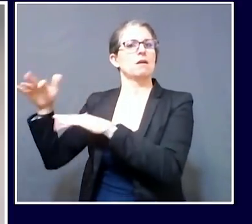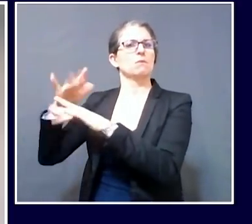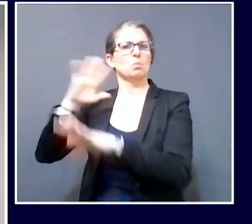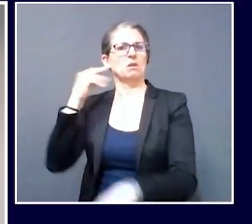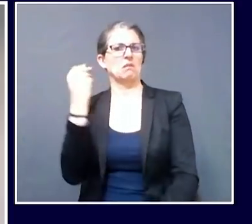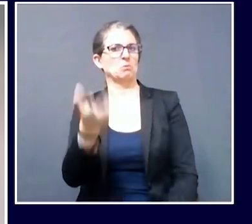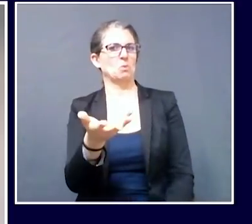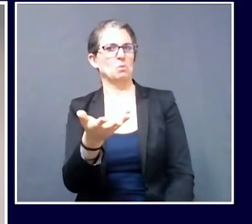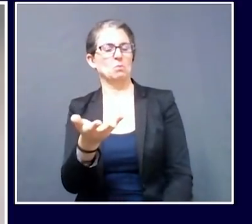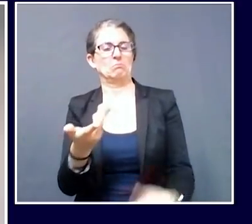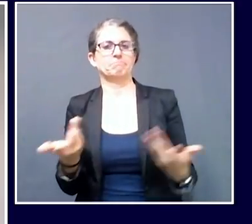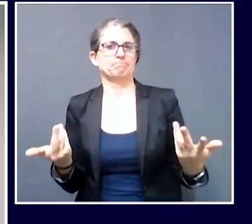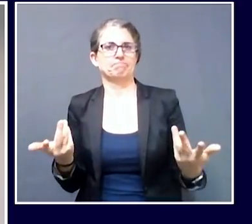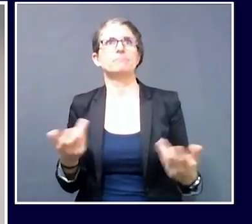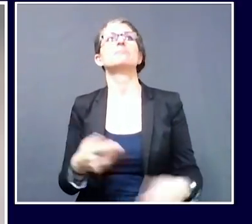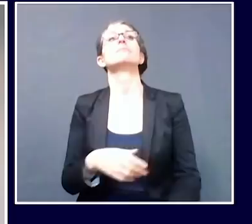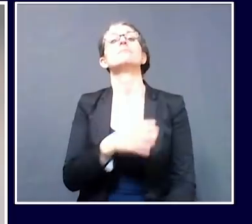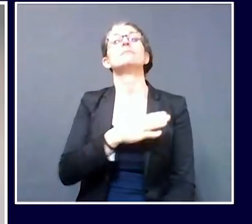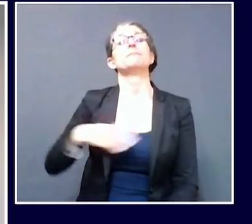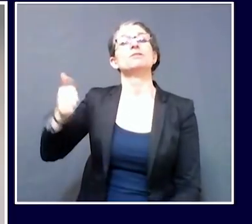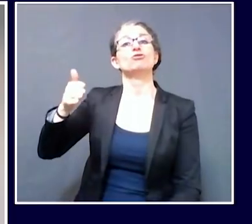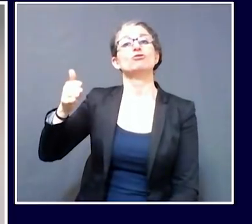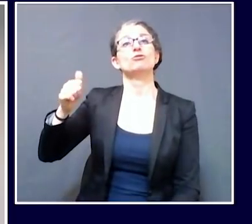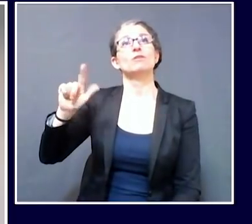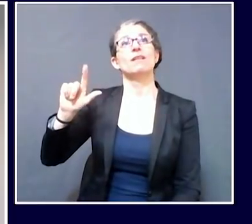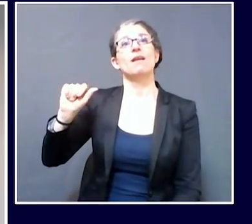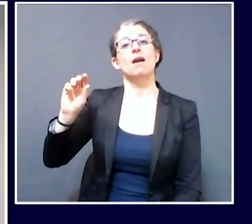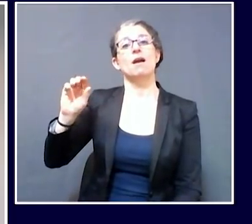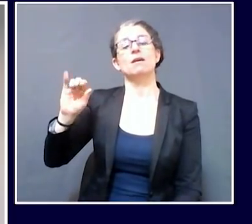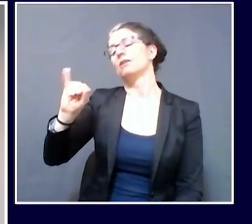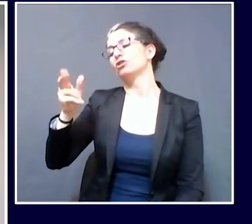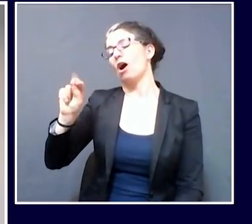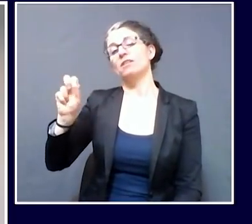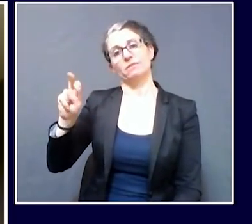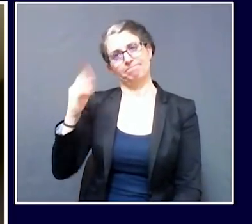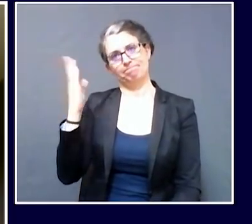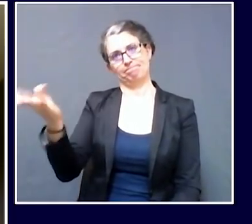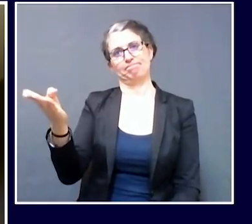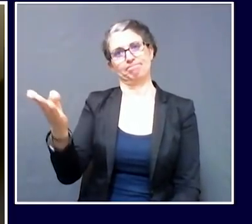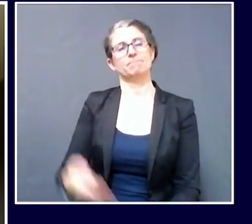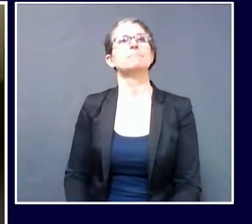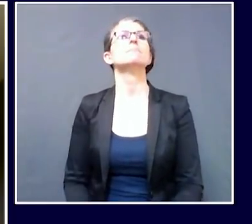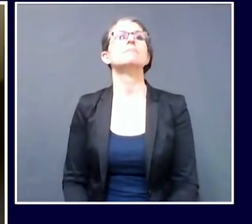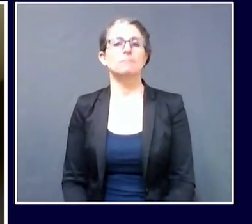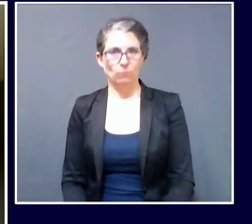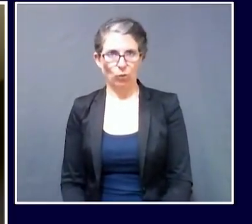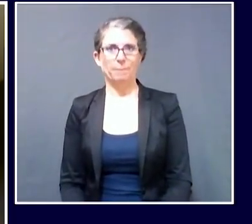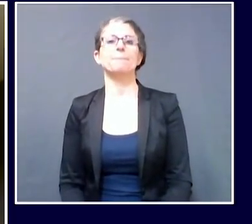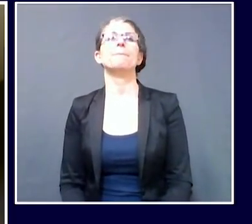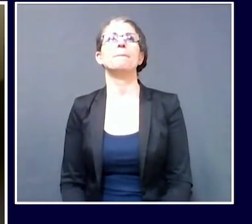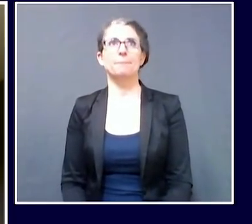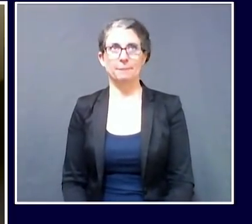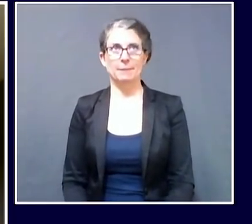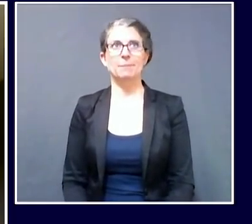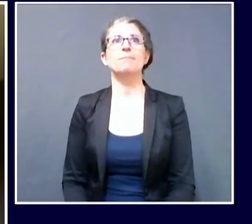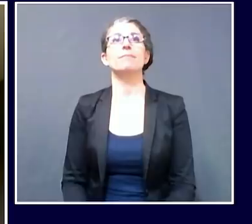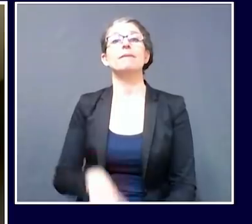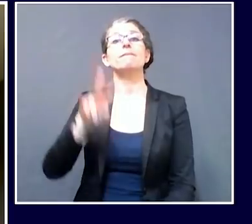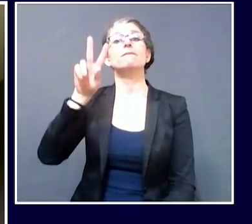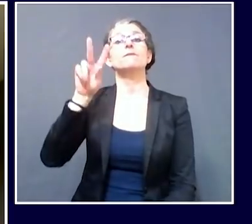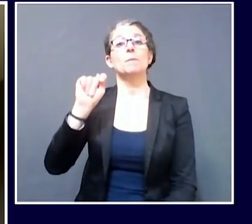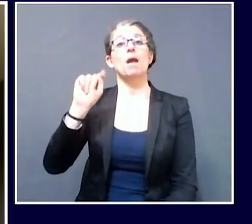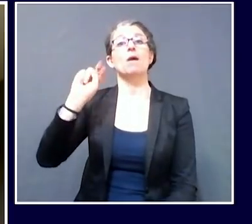Yeah, so what we did was we allowed people from Vermont and New Hampshire to come into Maine